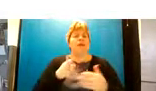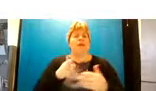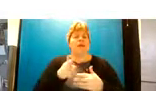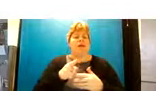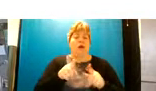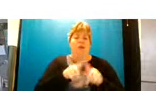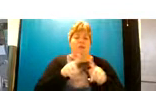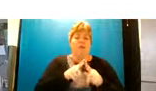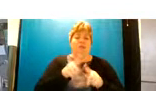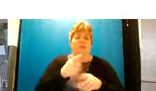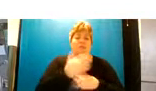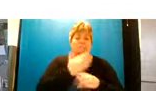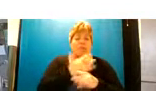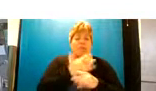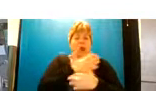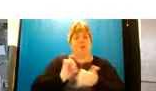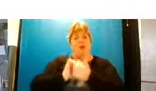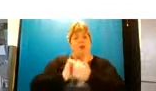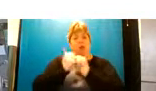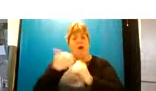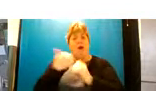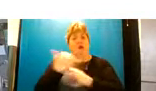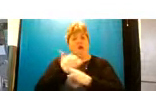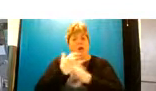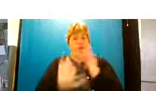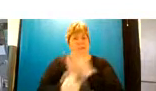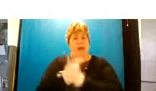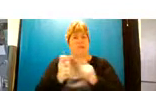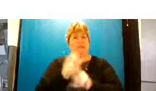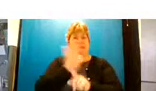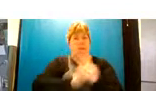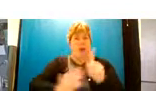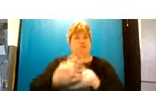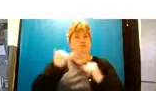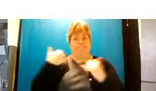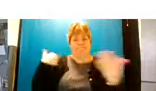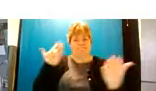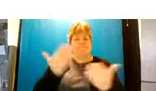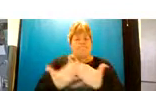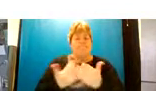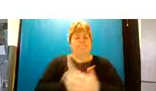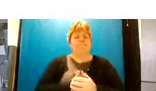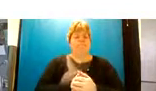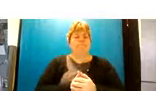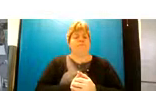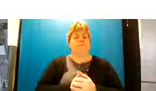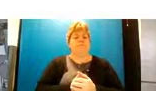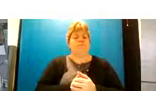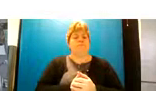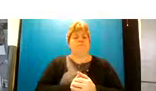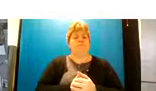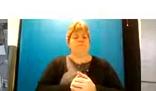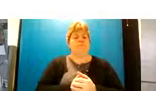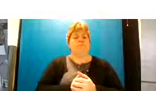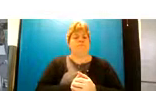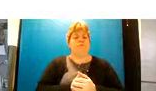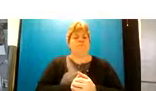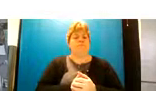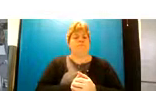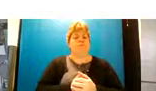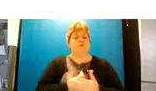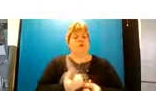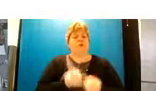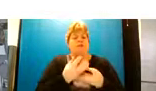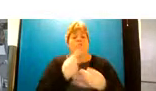on a lot of partnership working that's happened in derby and derbyshire over recent years so um just some details